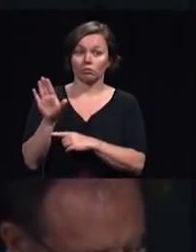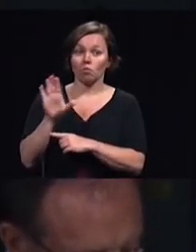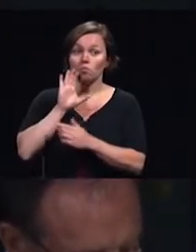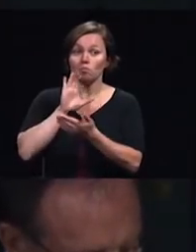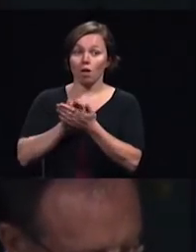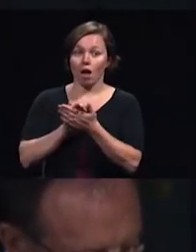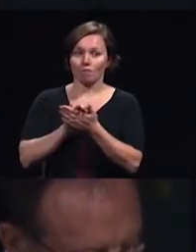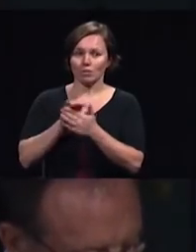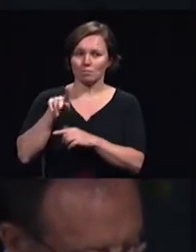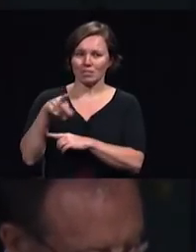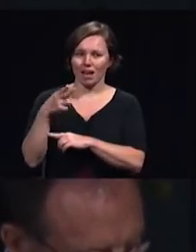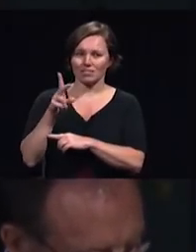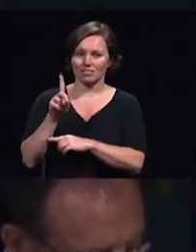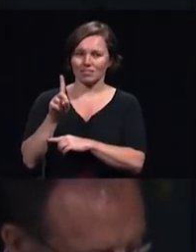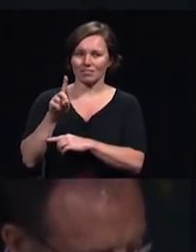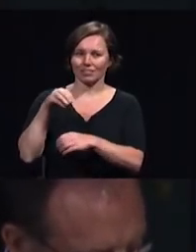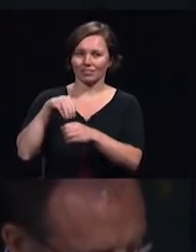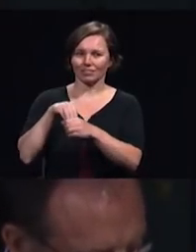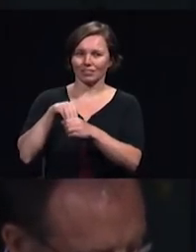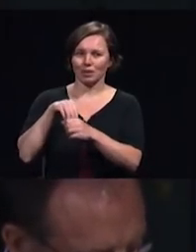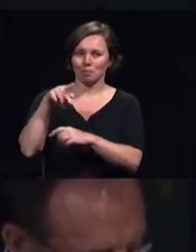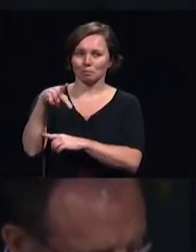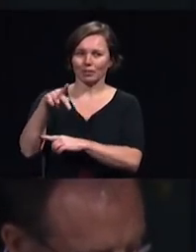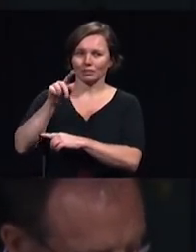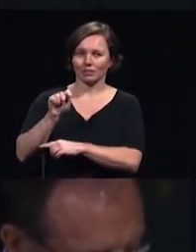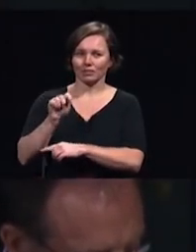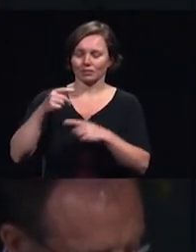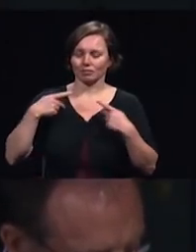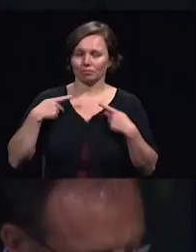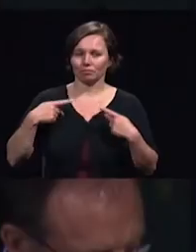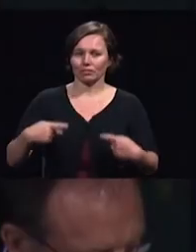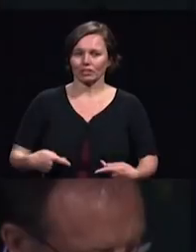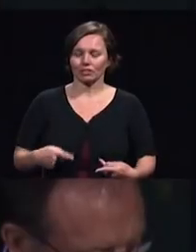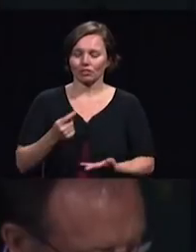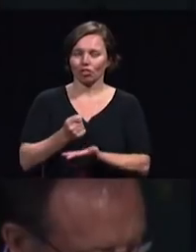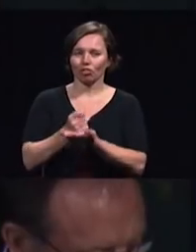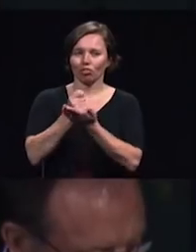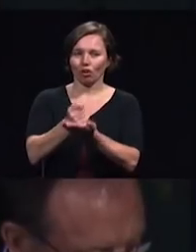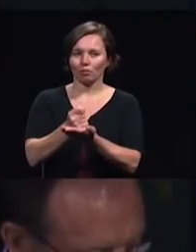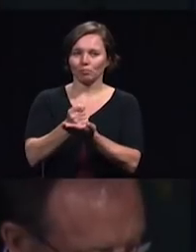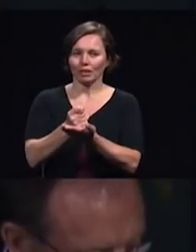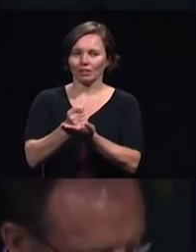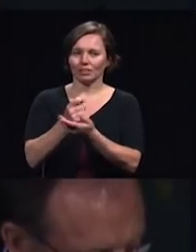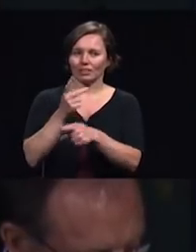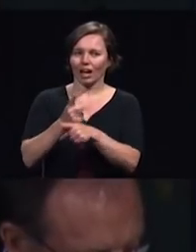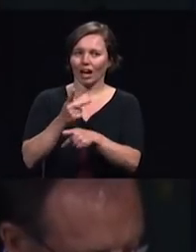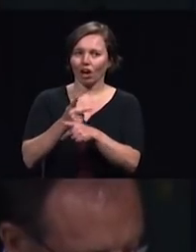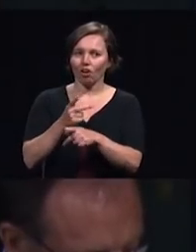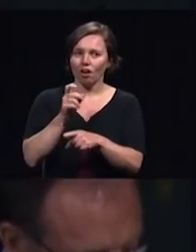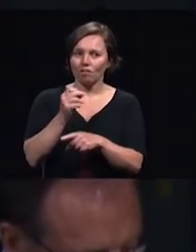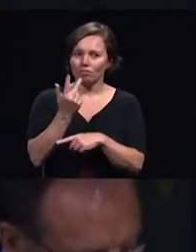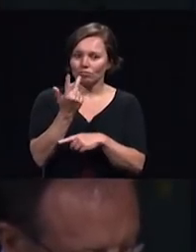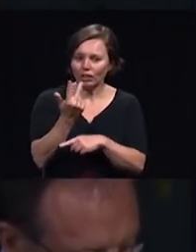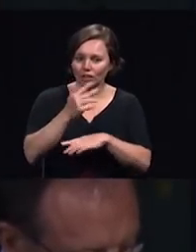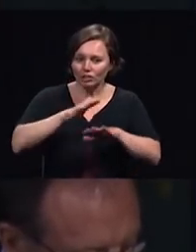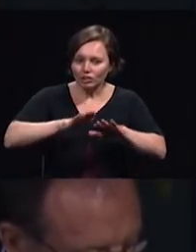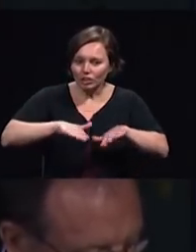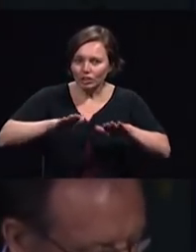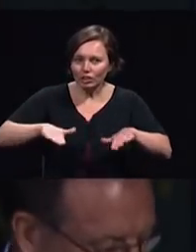takes care of three active children. And they are going to be blessing us throughout annual council